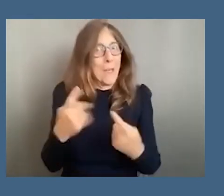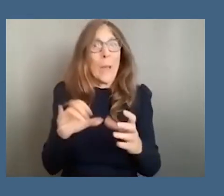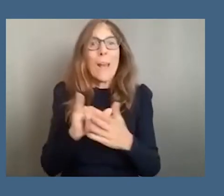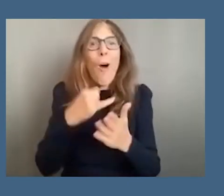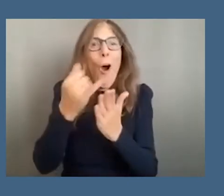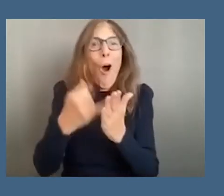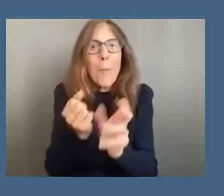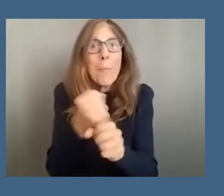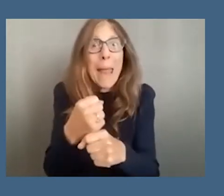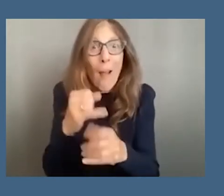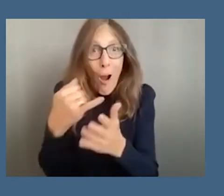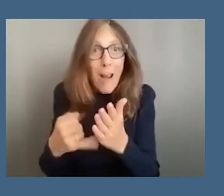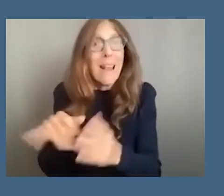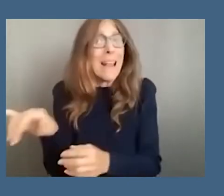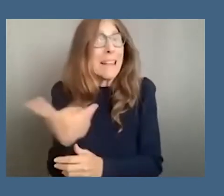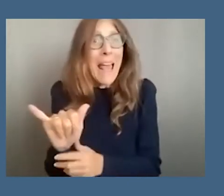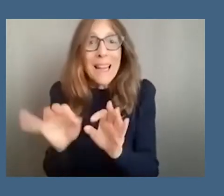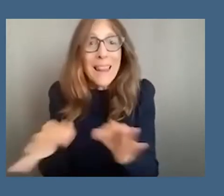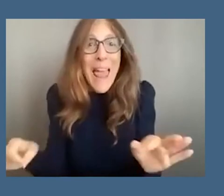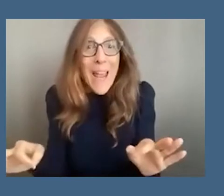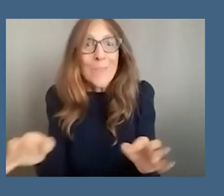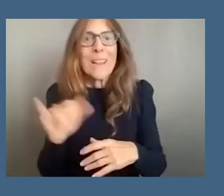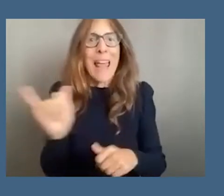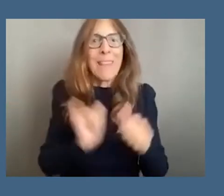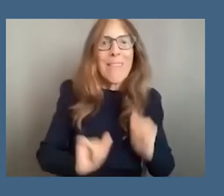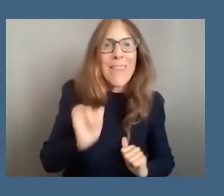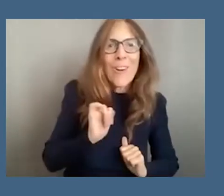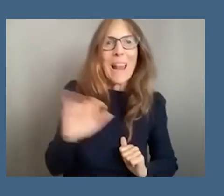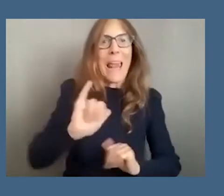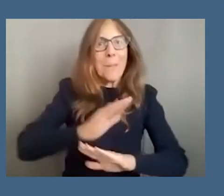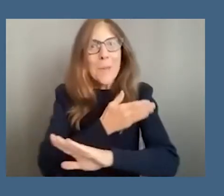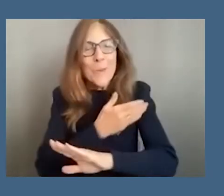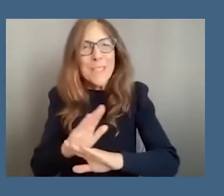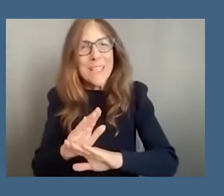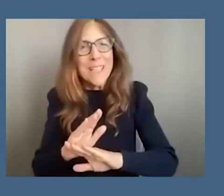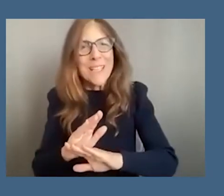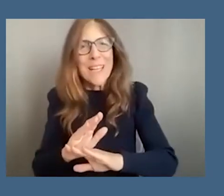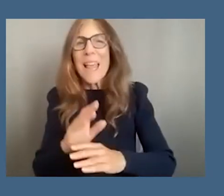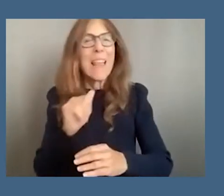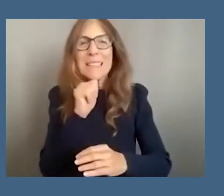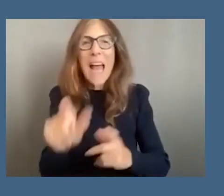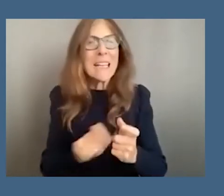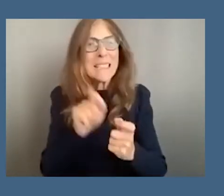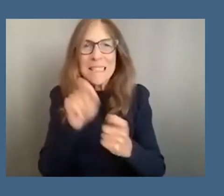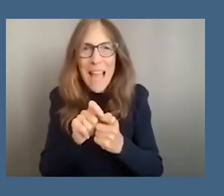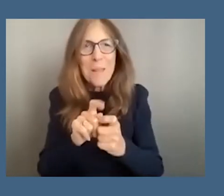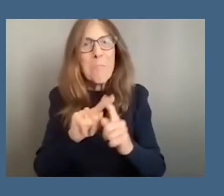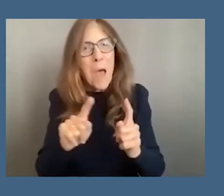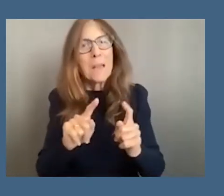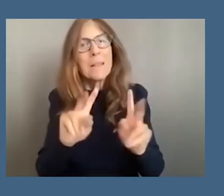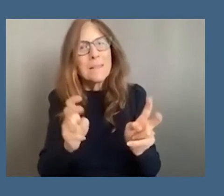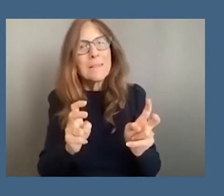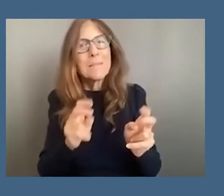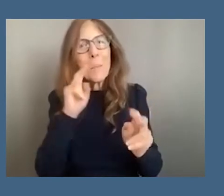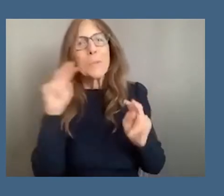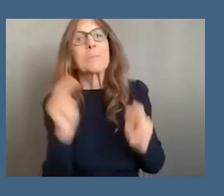like theater like music uh is an approximation or a fiction so